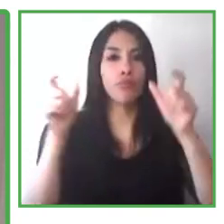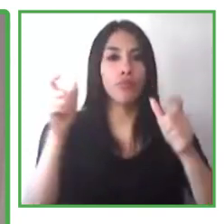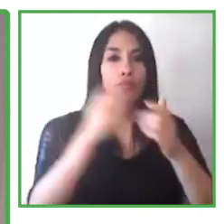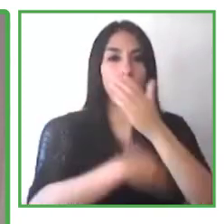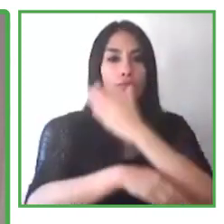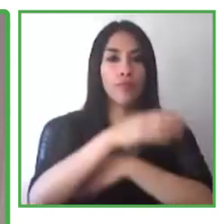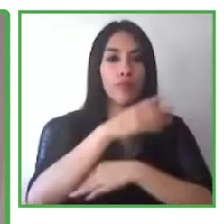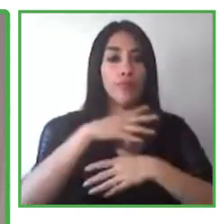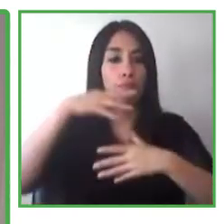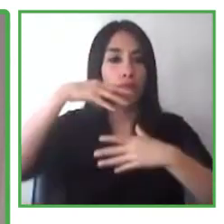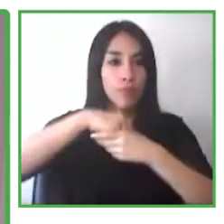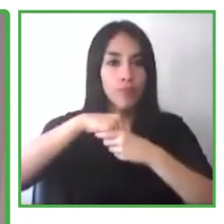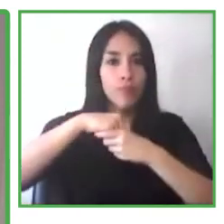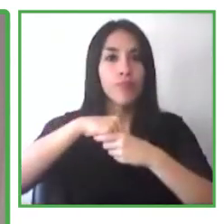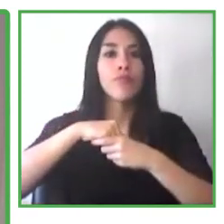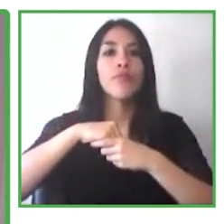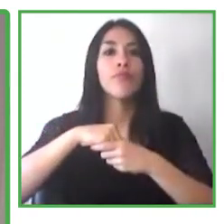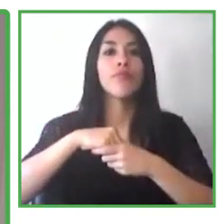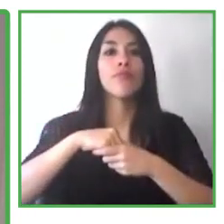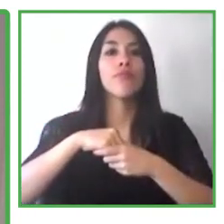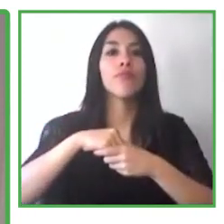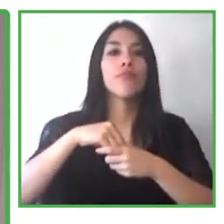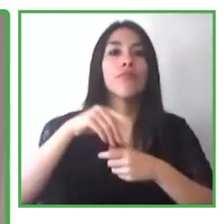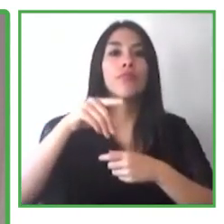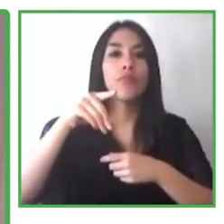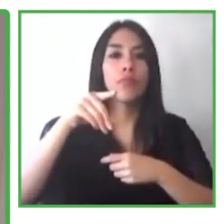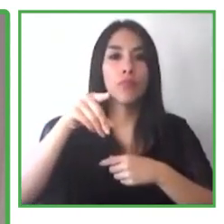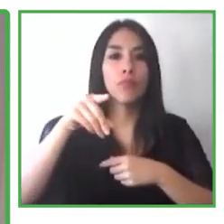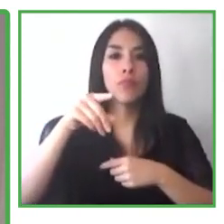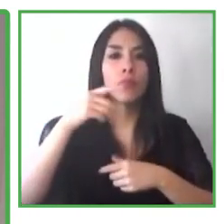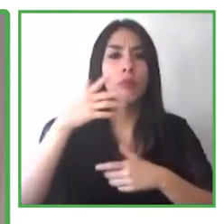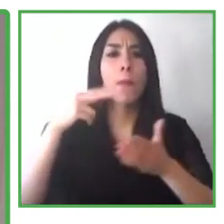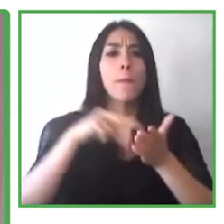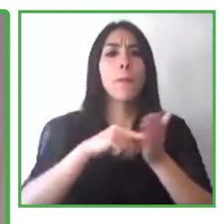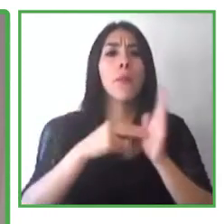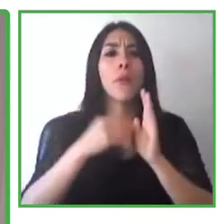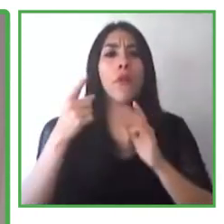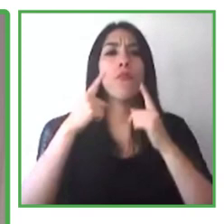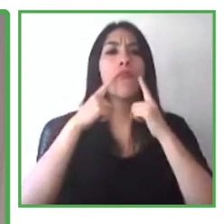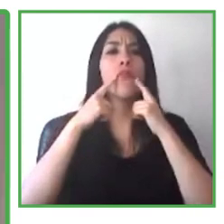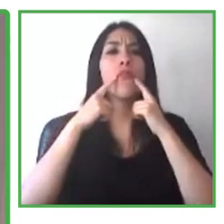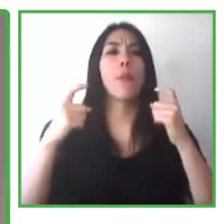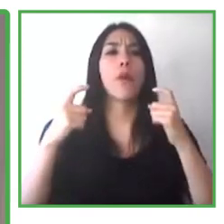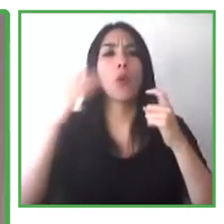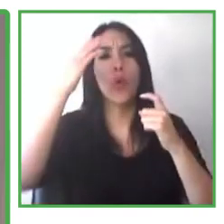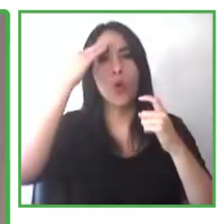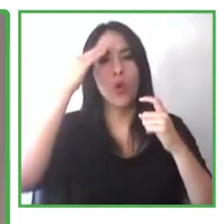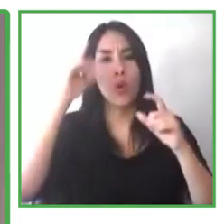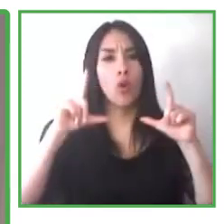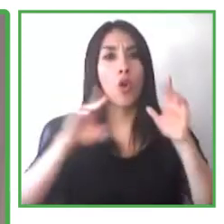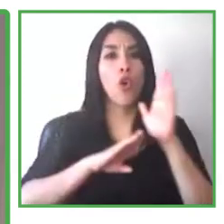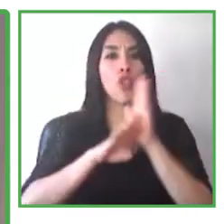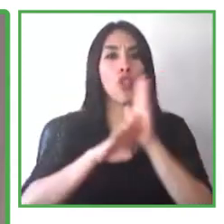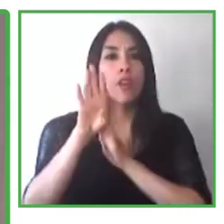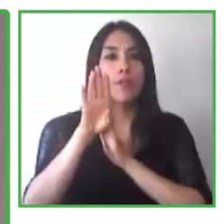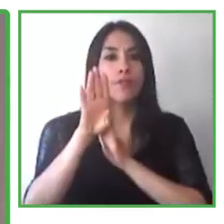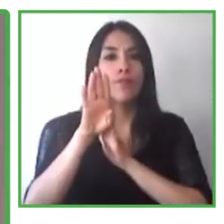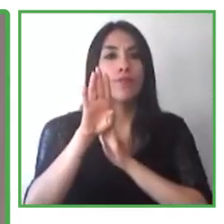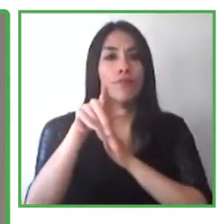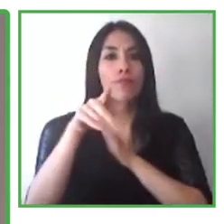of experience supporting projects in this field, both around workforce development, entrepreneurship,